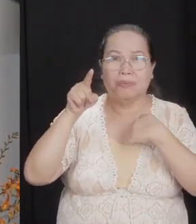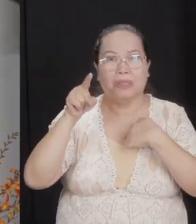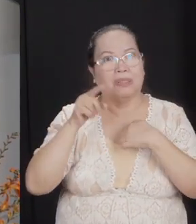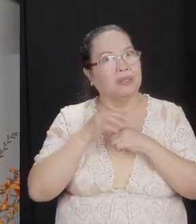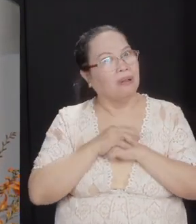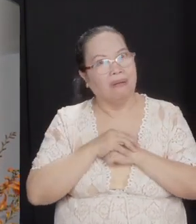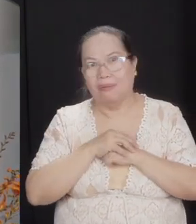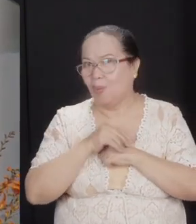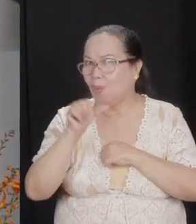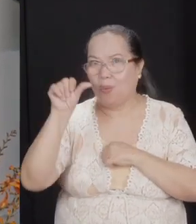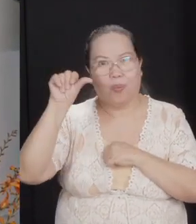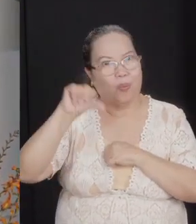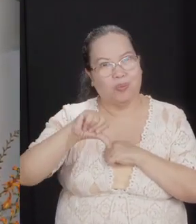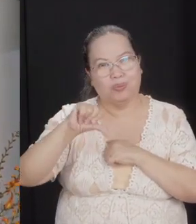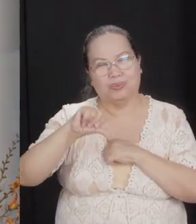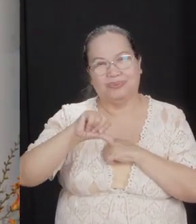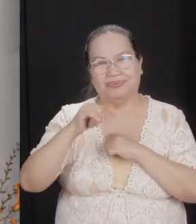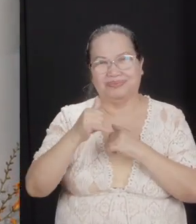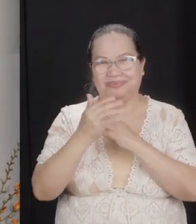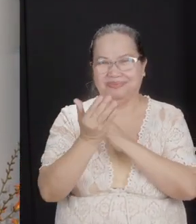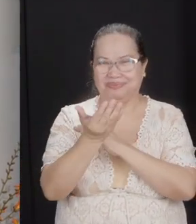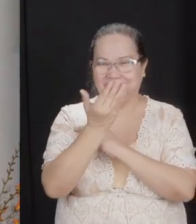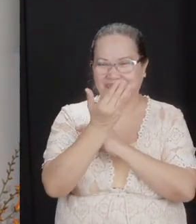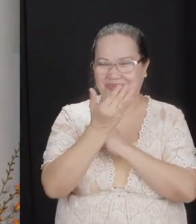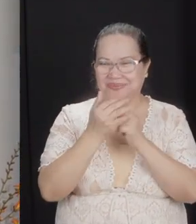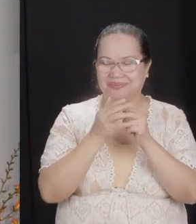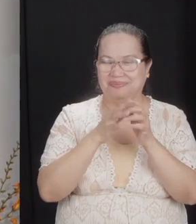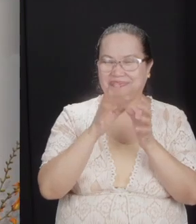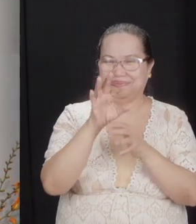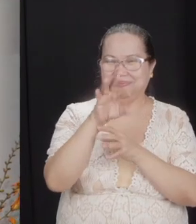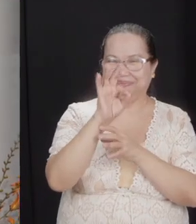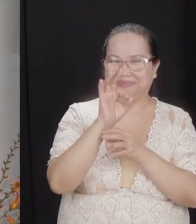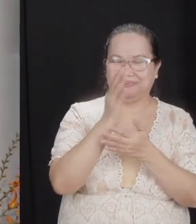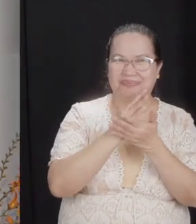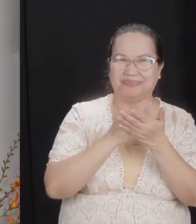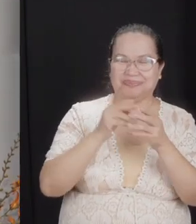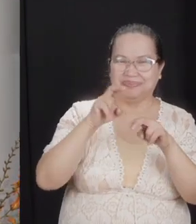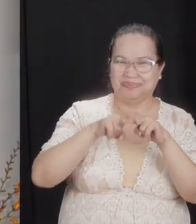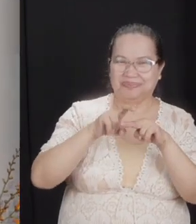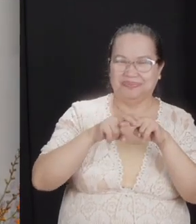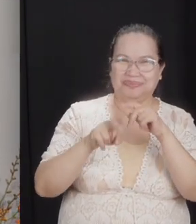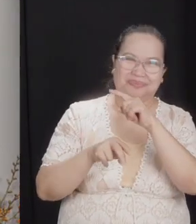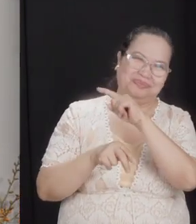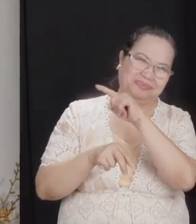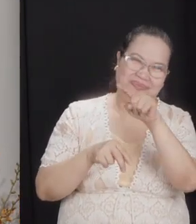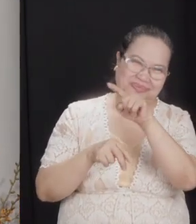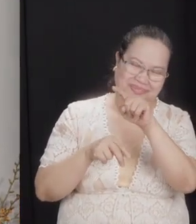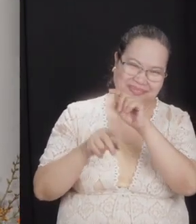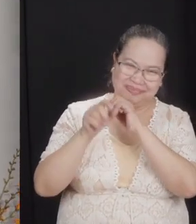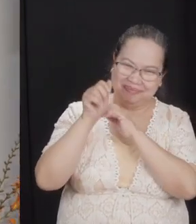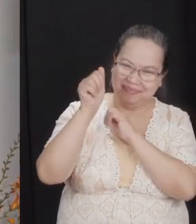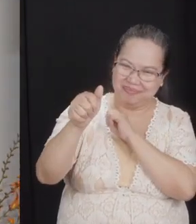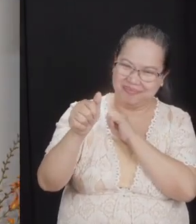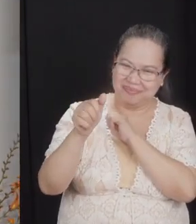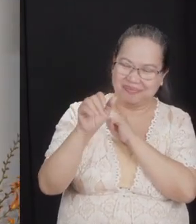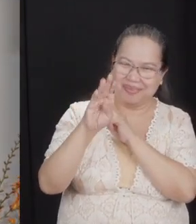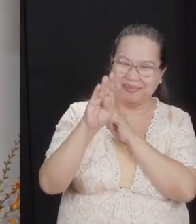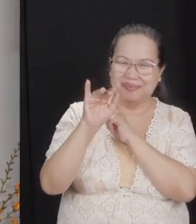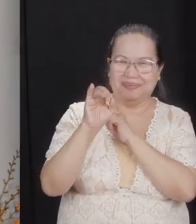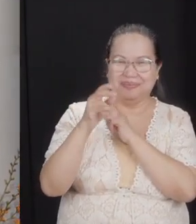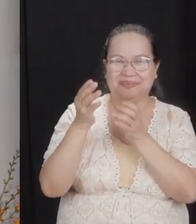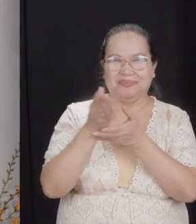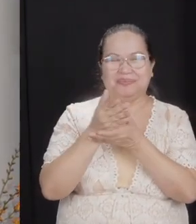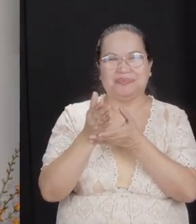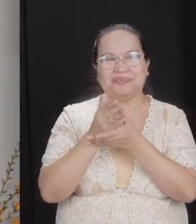Now, I was saying this because this morning I found someone sitting over there. I asked his permission, by the way, to